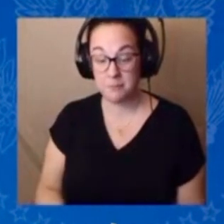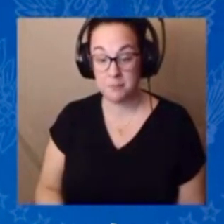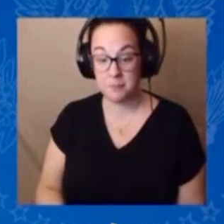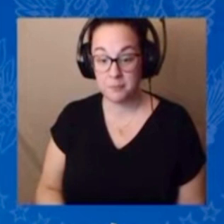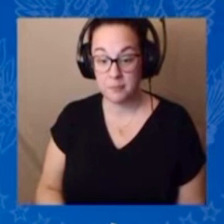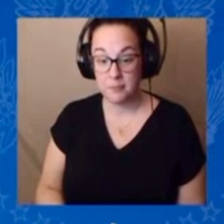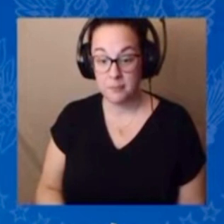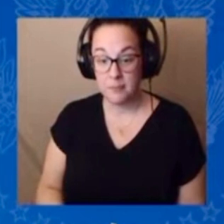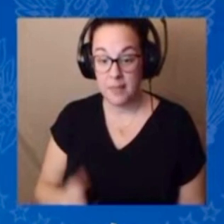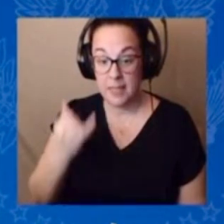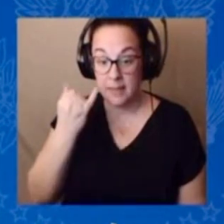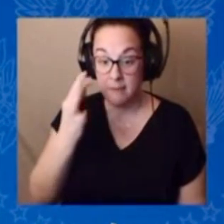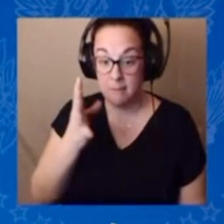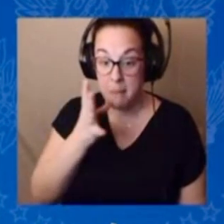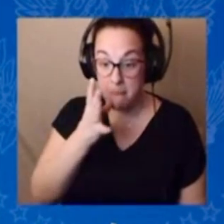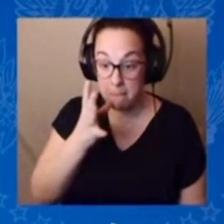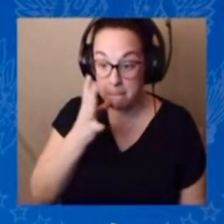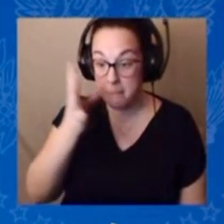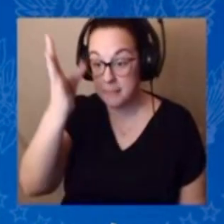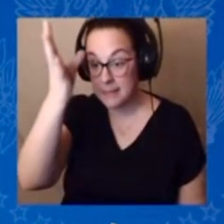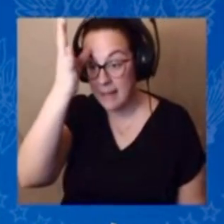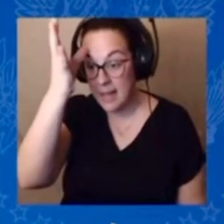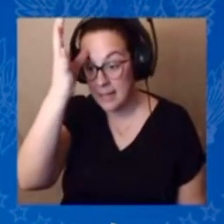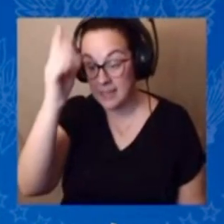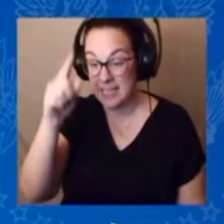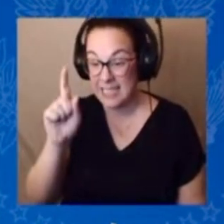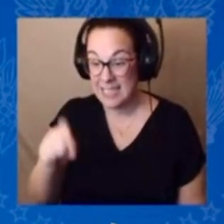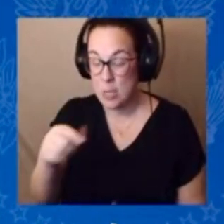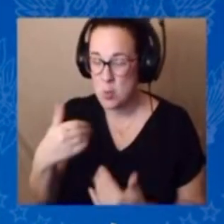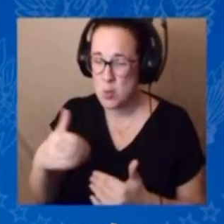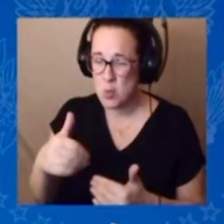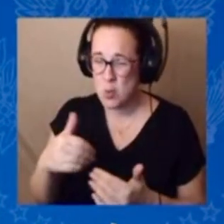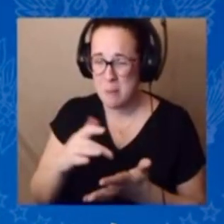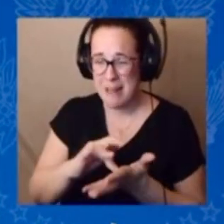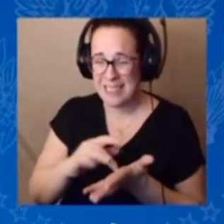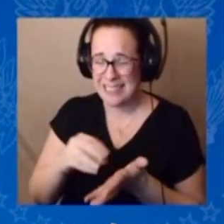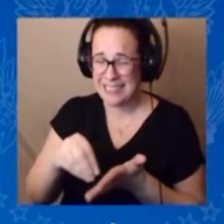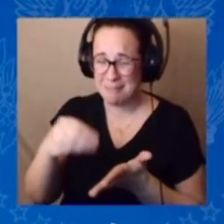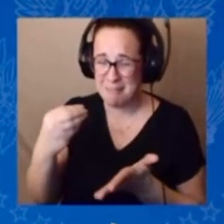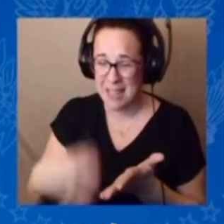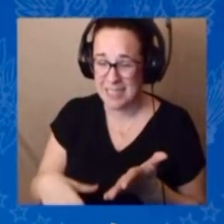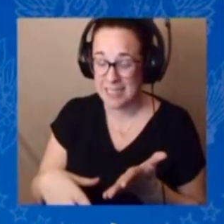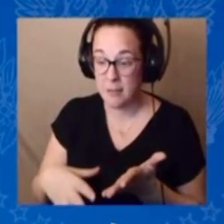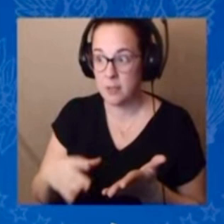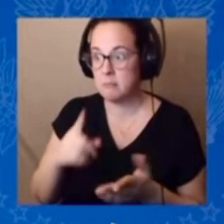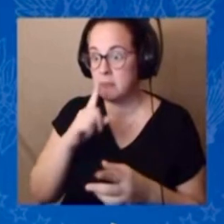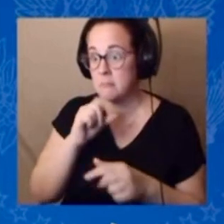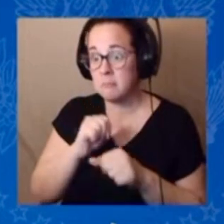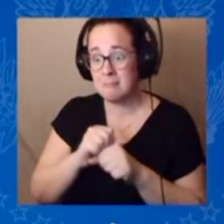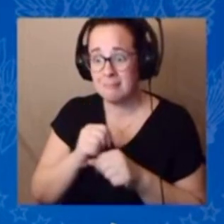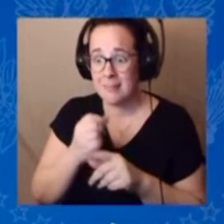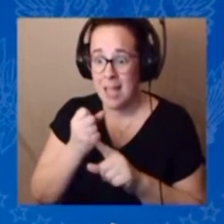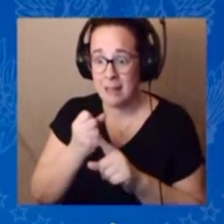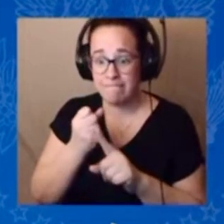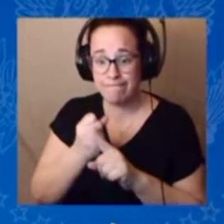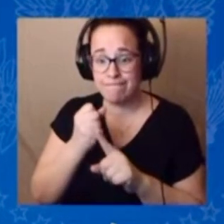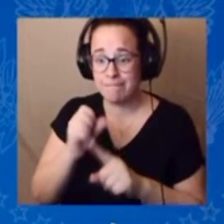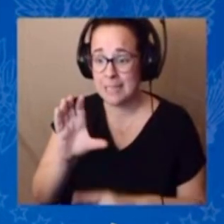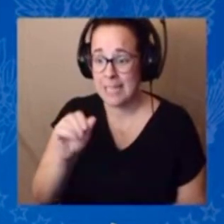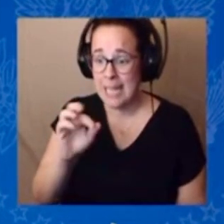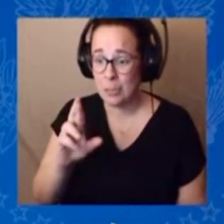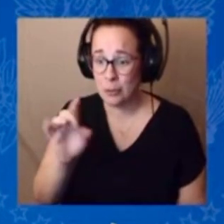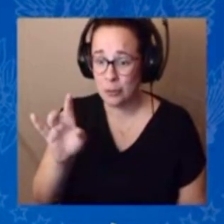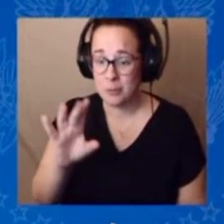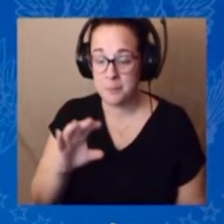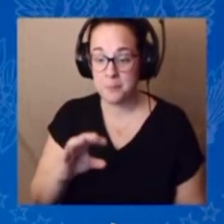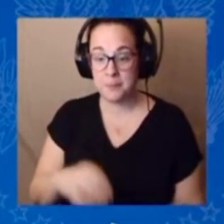prescription drugs, and God forbid they get cancer, well, they can pay as much as $14,000 a year for the